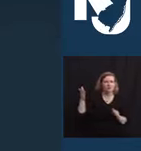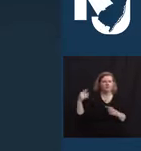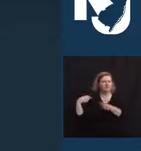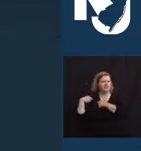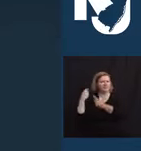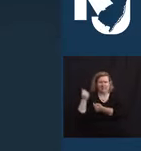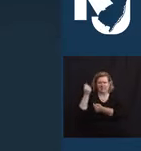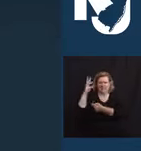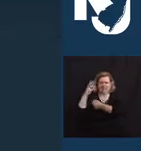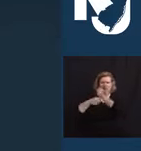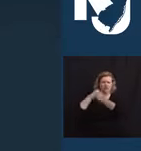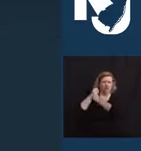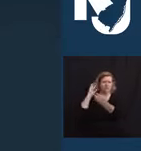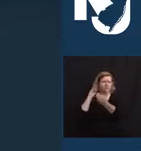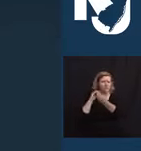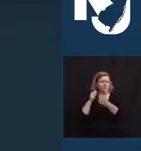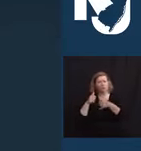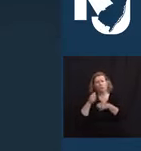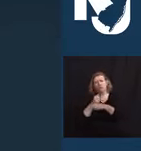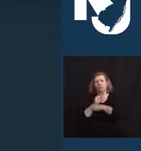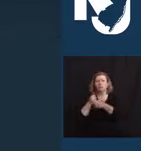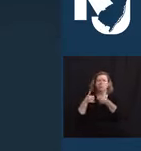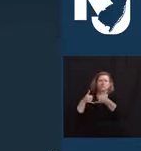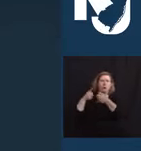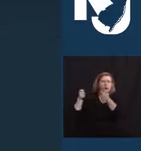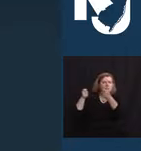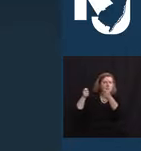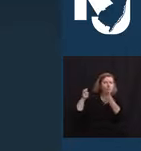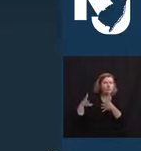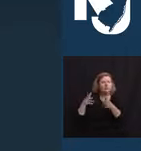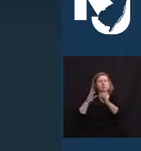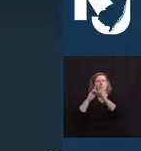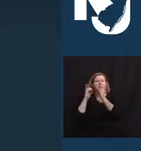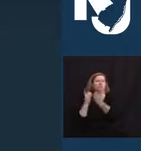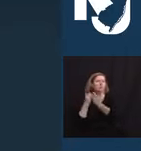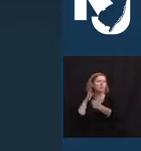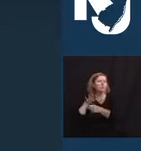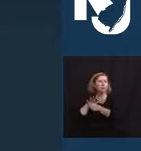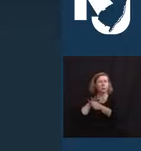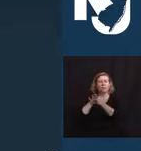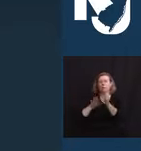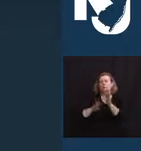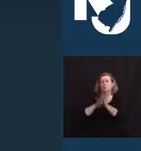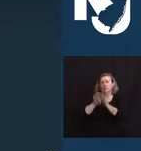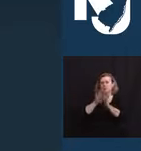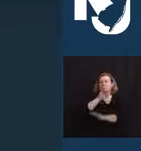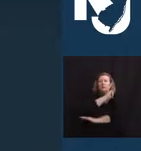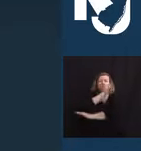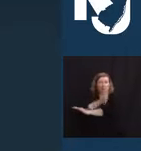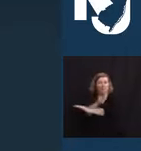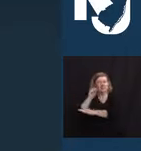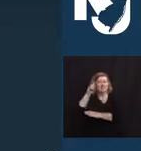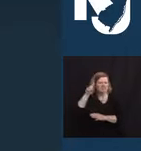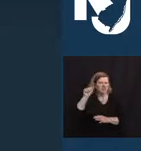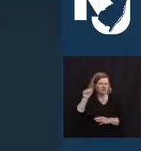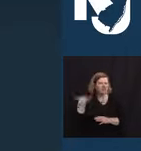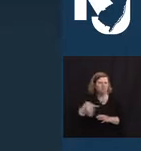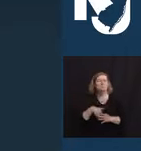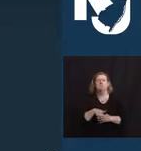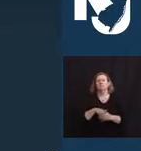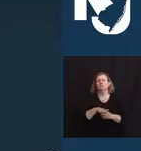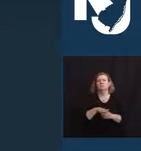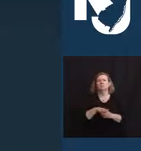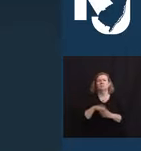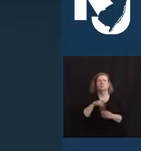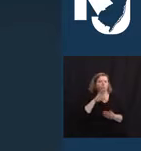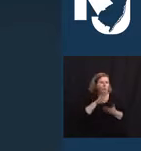Grants Administration Department for the school's development authority. Kenneth leaves behind his wife, Jarlene,